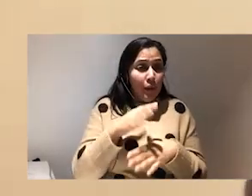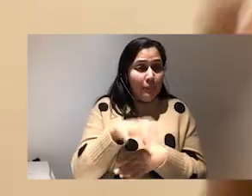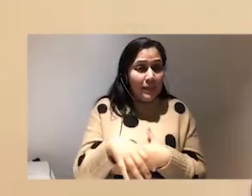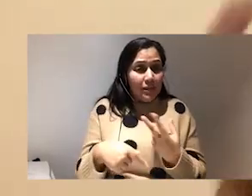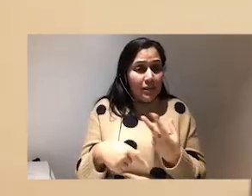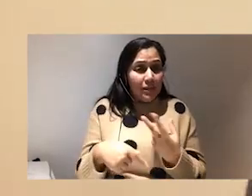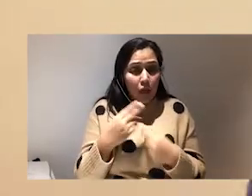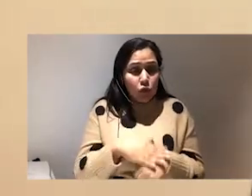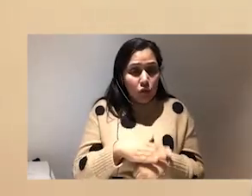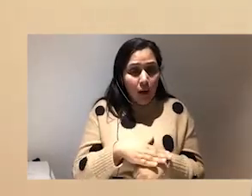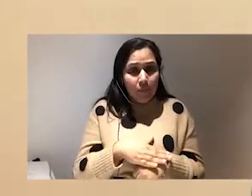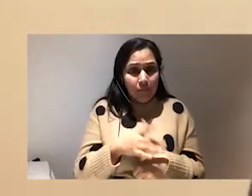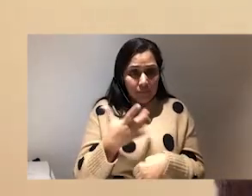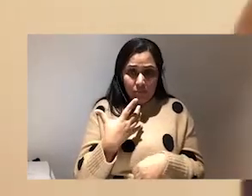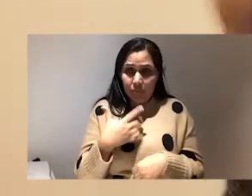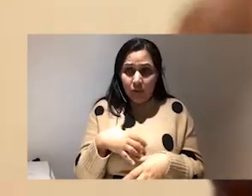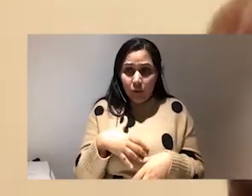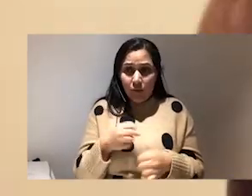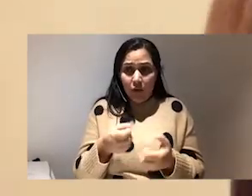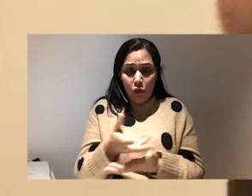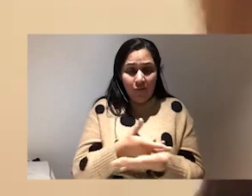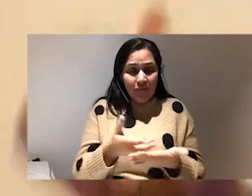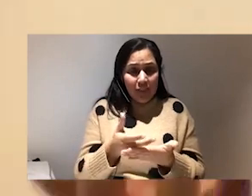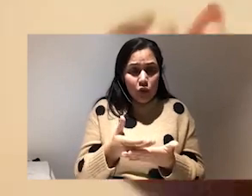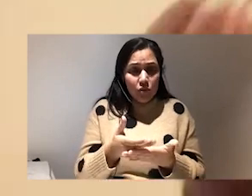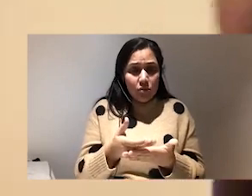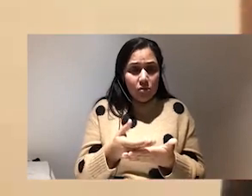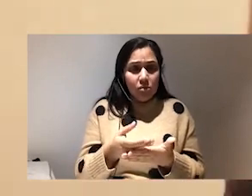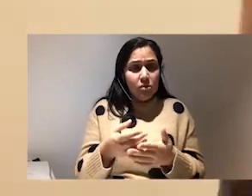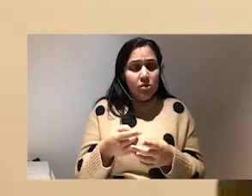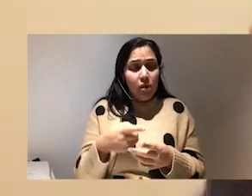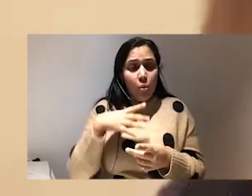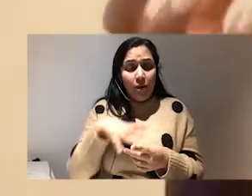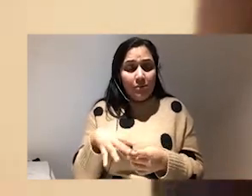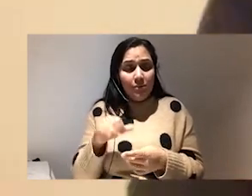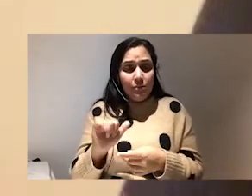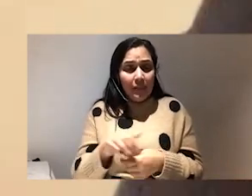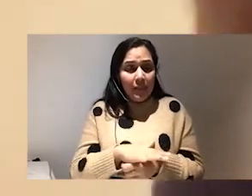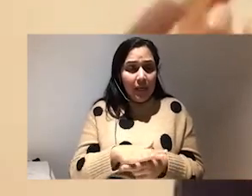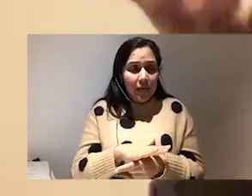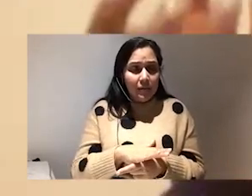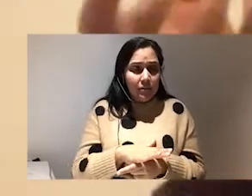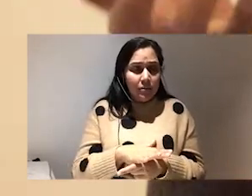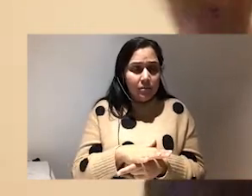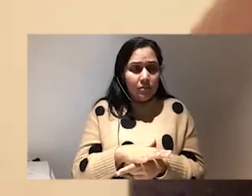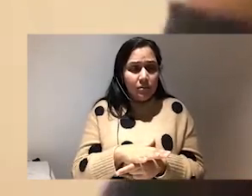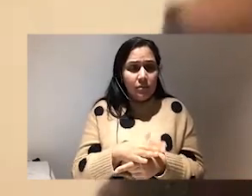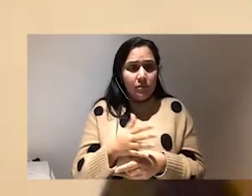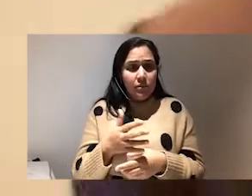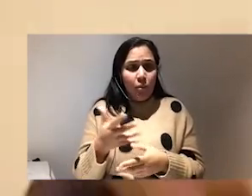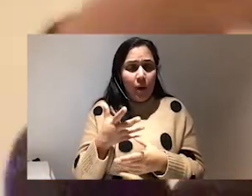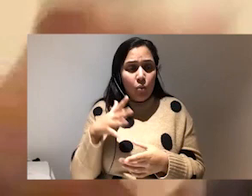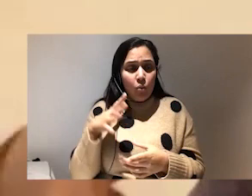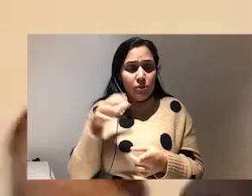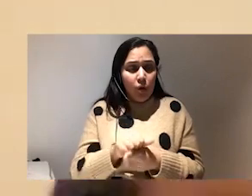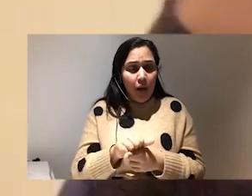it did start the conversation. And I really wanted that to be the case. Like, we need to spotlight how much we